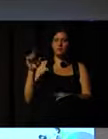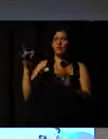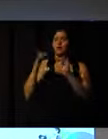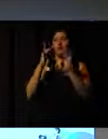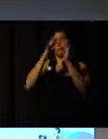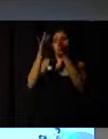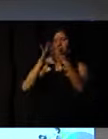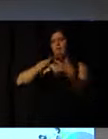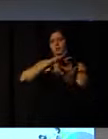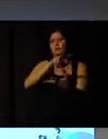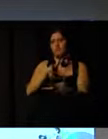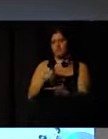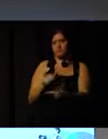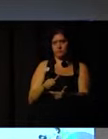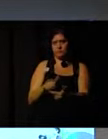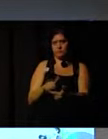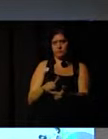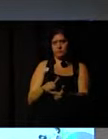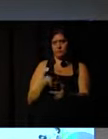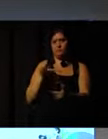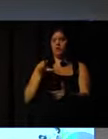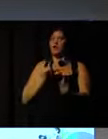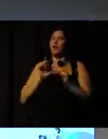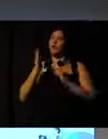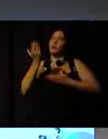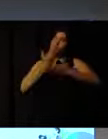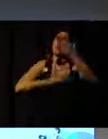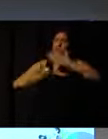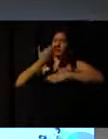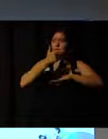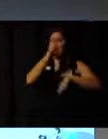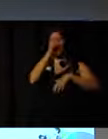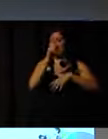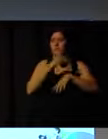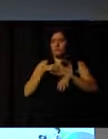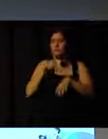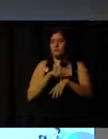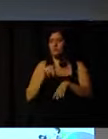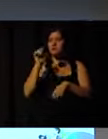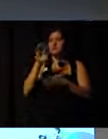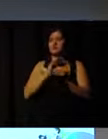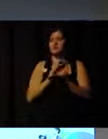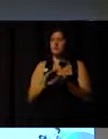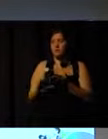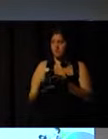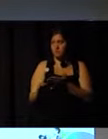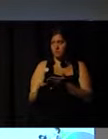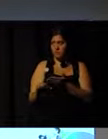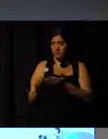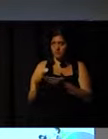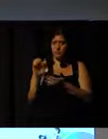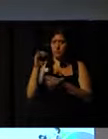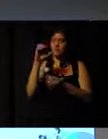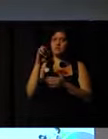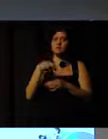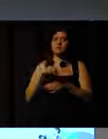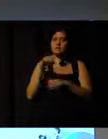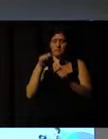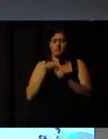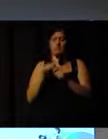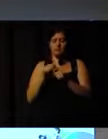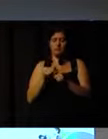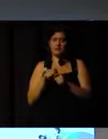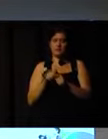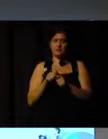social networks connected with the world, so it's an investment that the